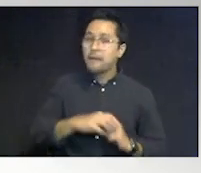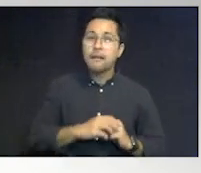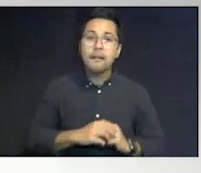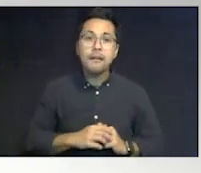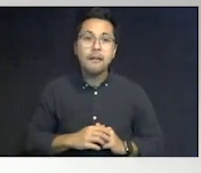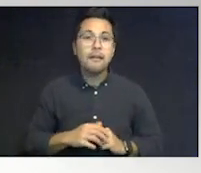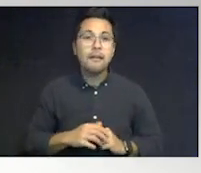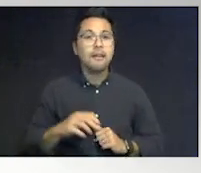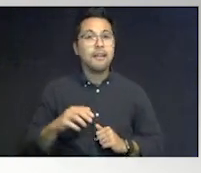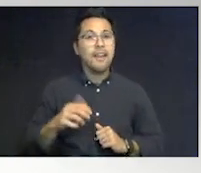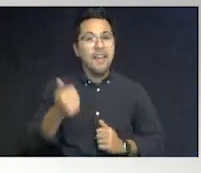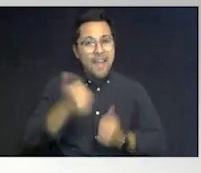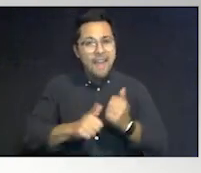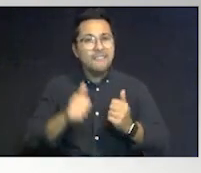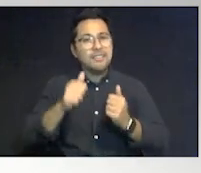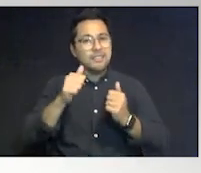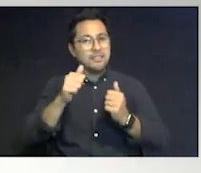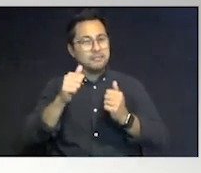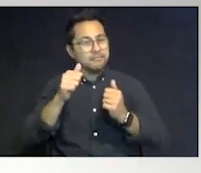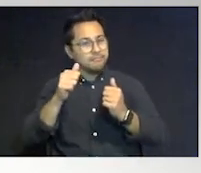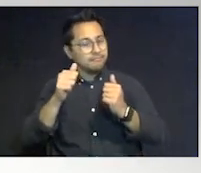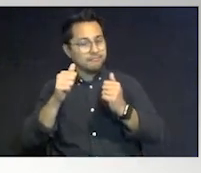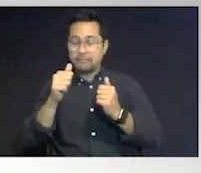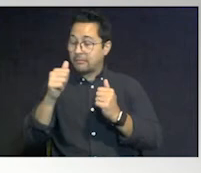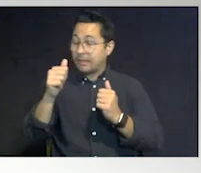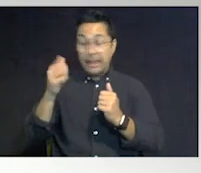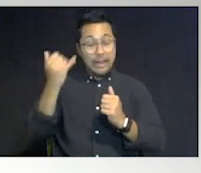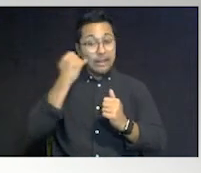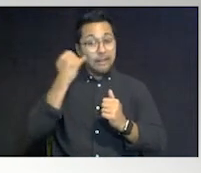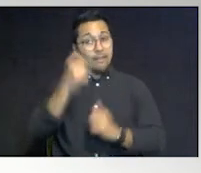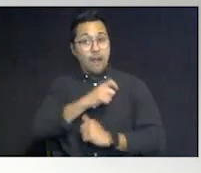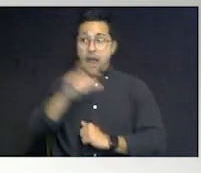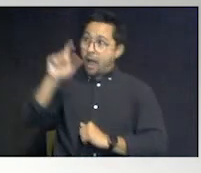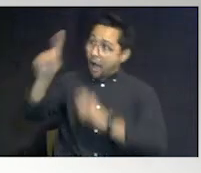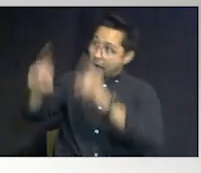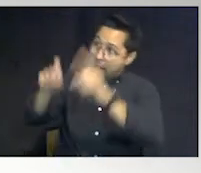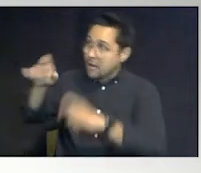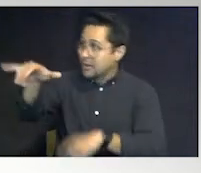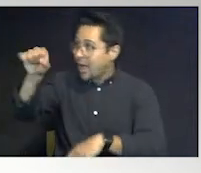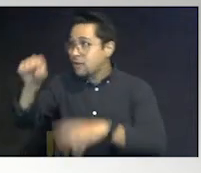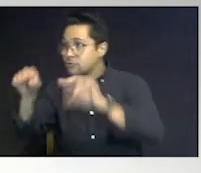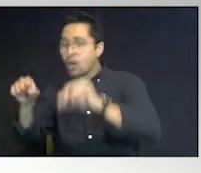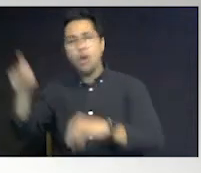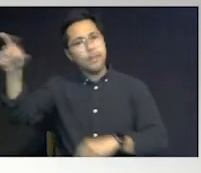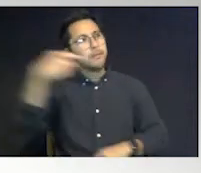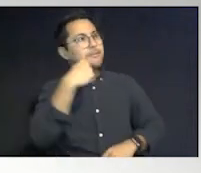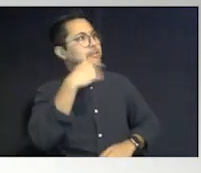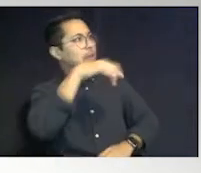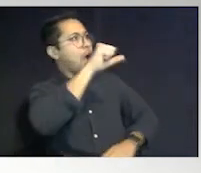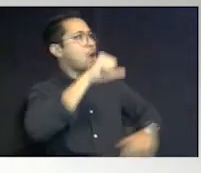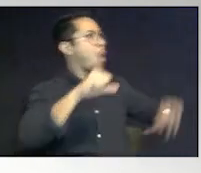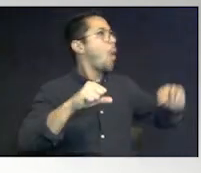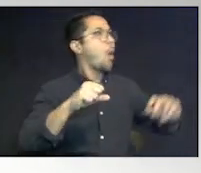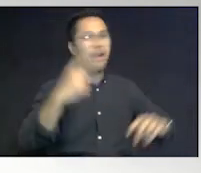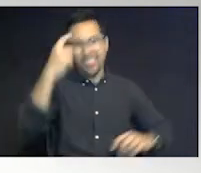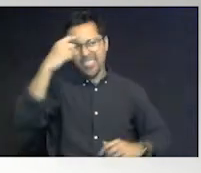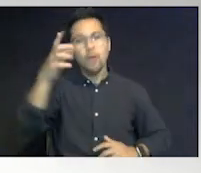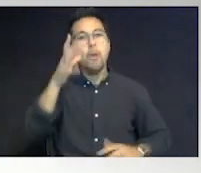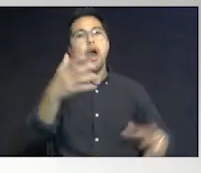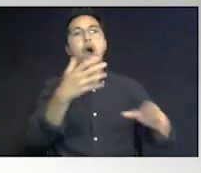every individual with autism will say yes to any question on a yes or no question because they think they're getting something.